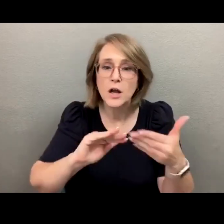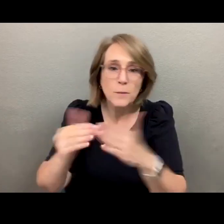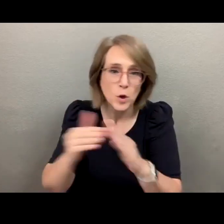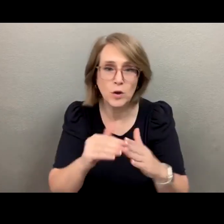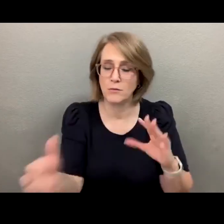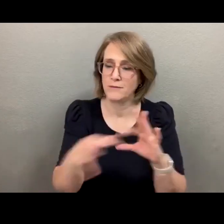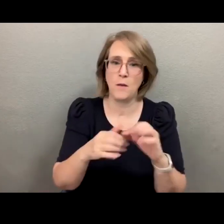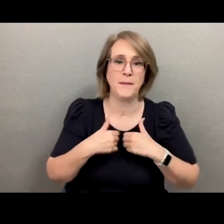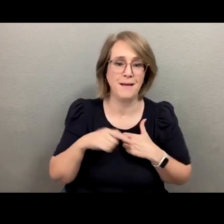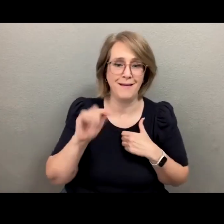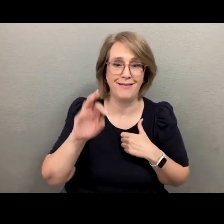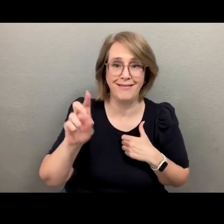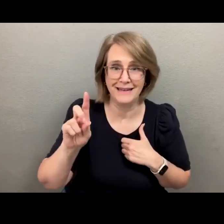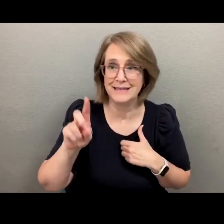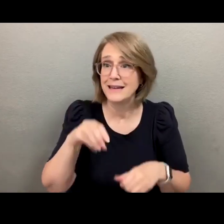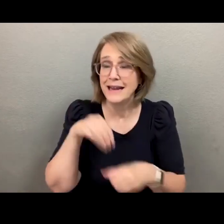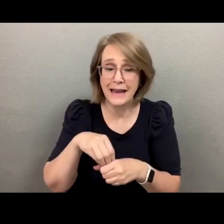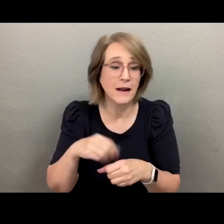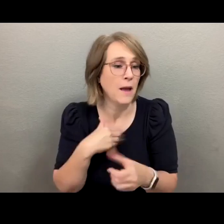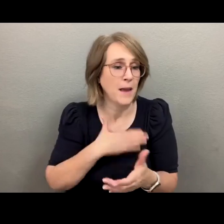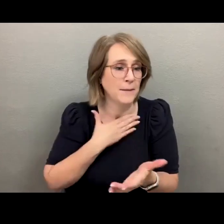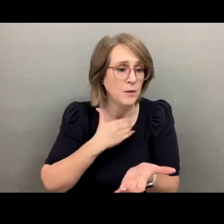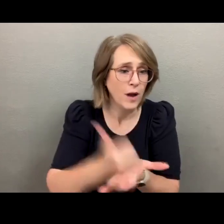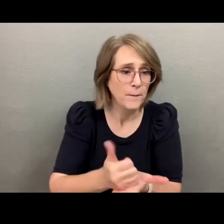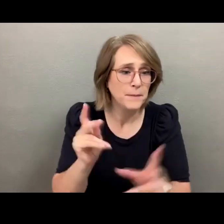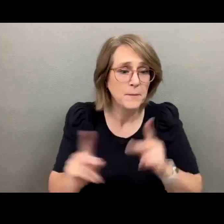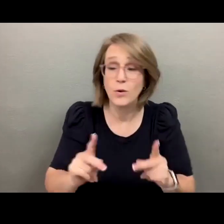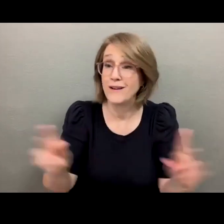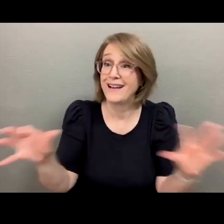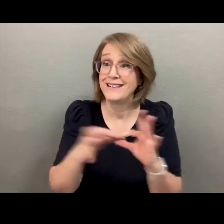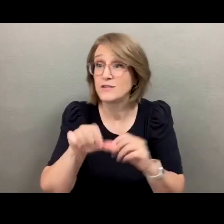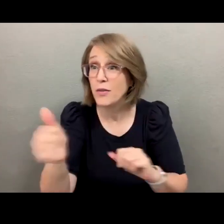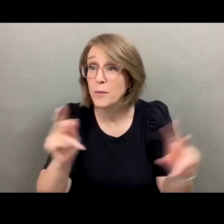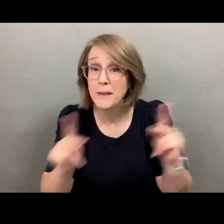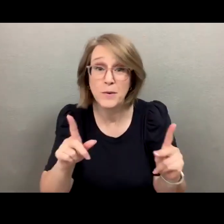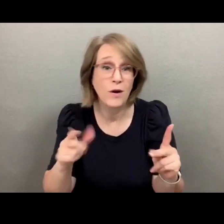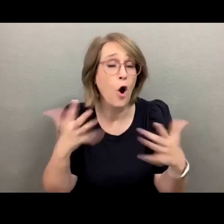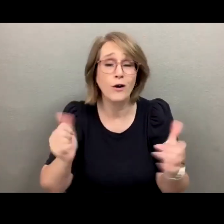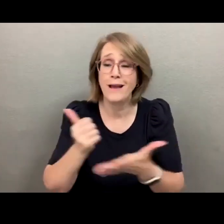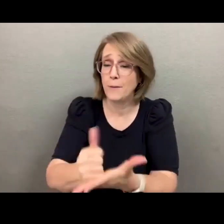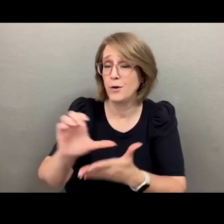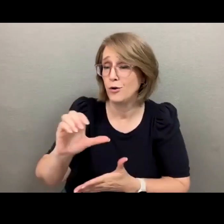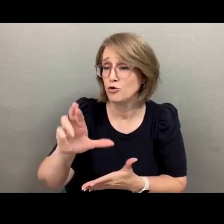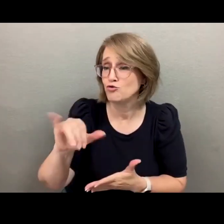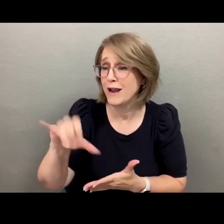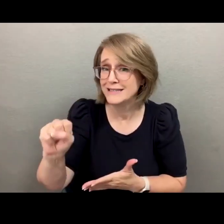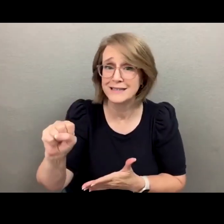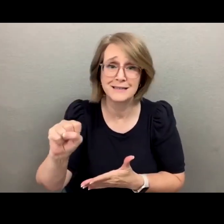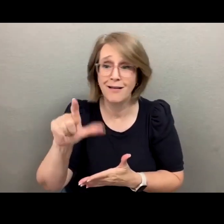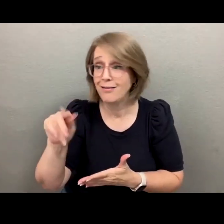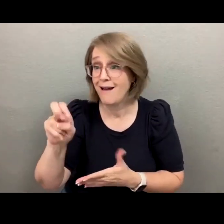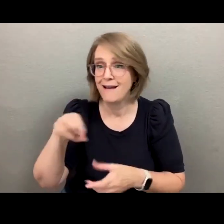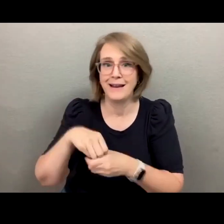me on LinkedIn. I'm happy to help people and connect to other people who are doing this. I've already helped a crisis line in British Columbia.